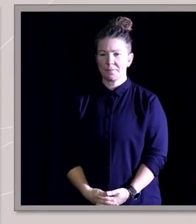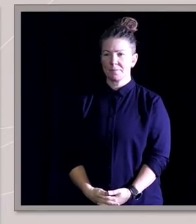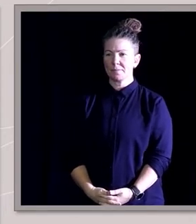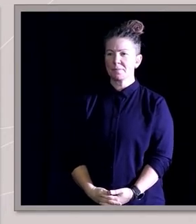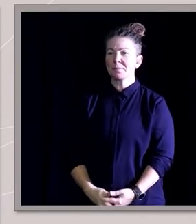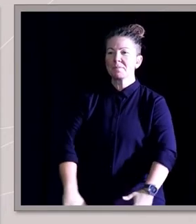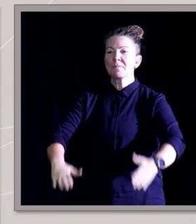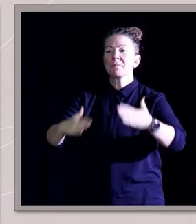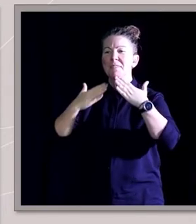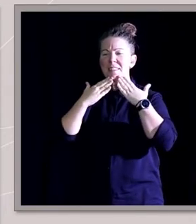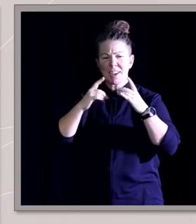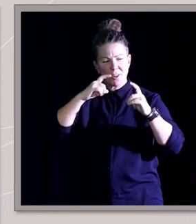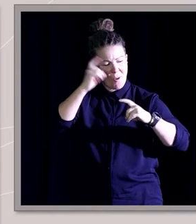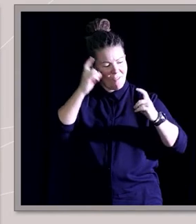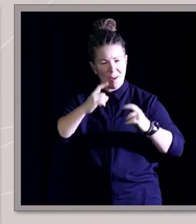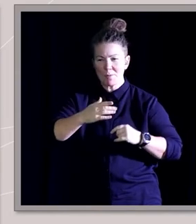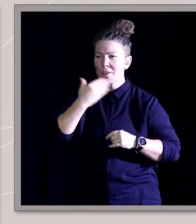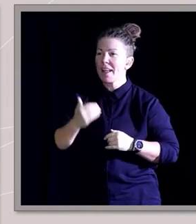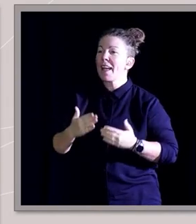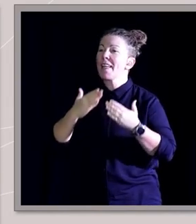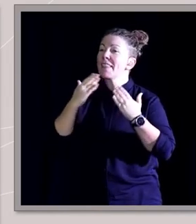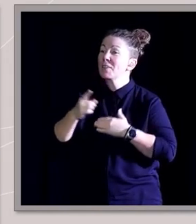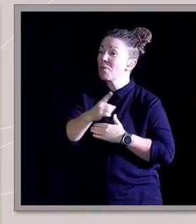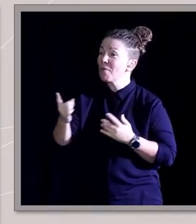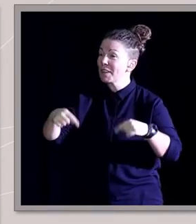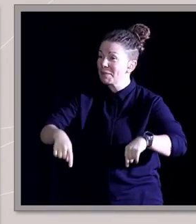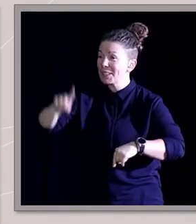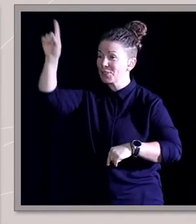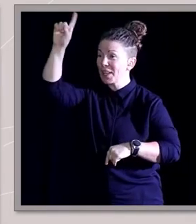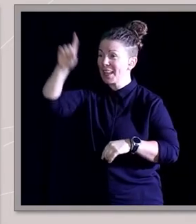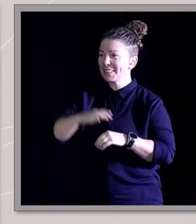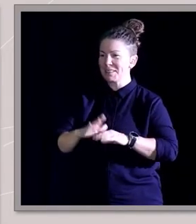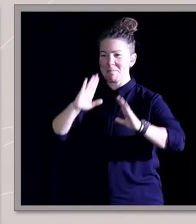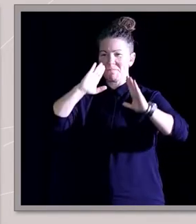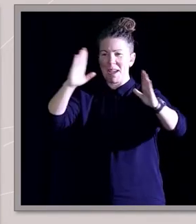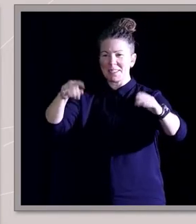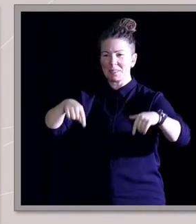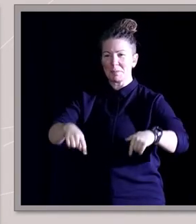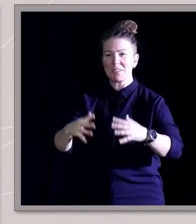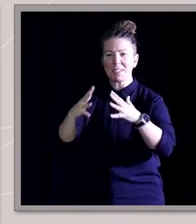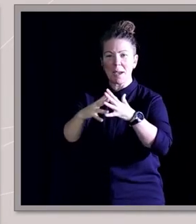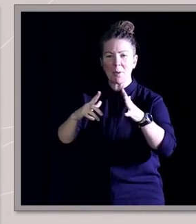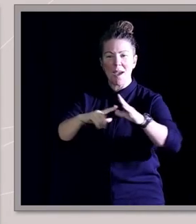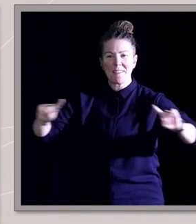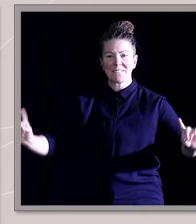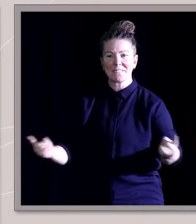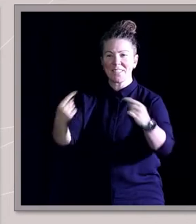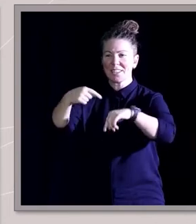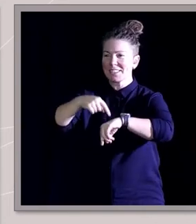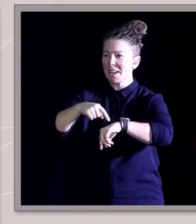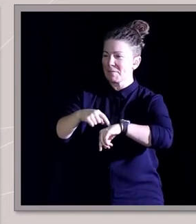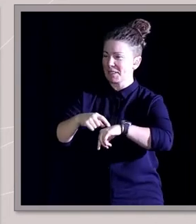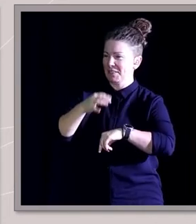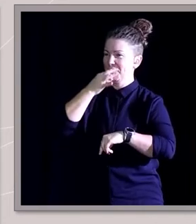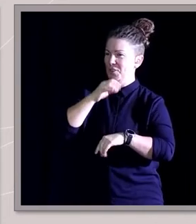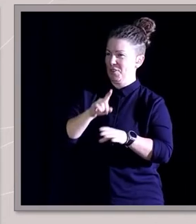Thanks so much, Offa, for that beautiful introduction, and thank you all for coming out today. It's awesome to be here in WA for the first time in a few